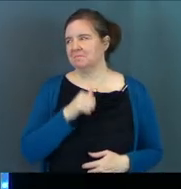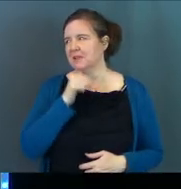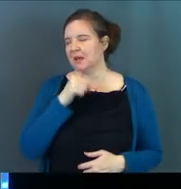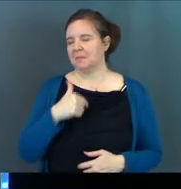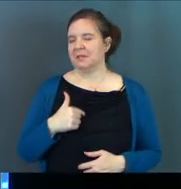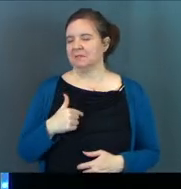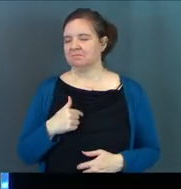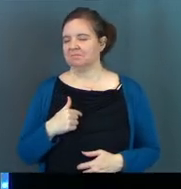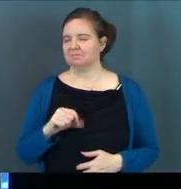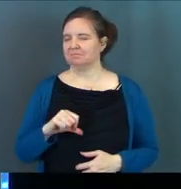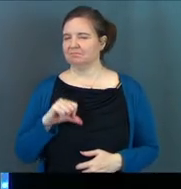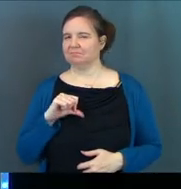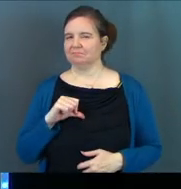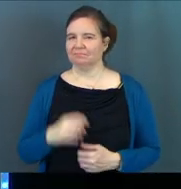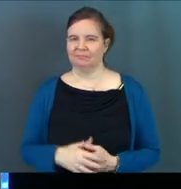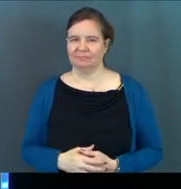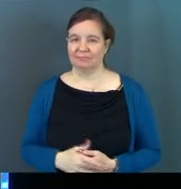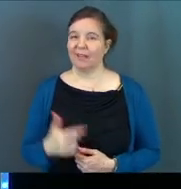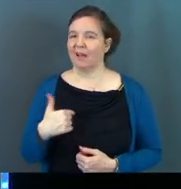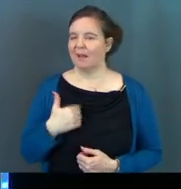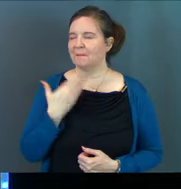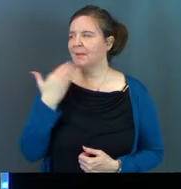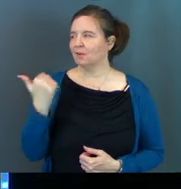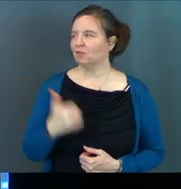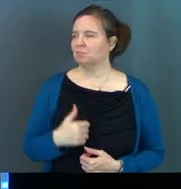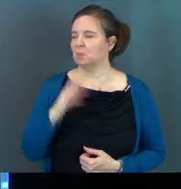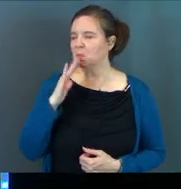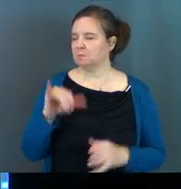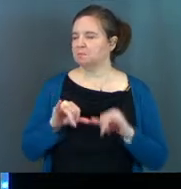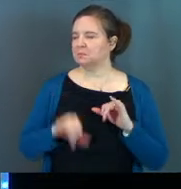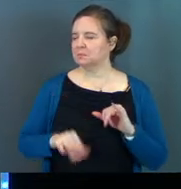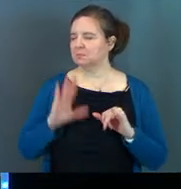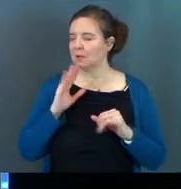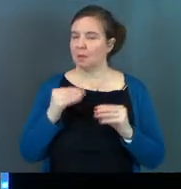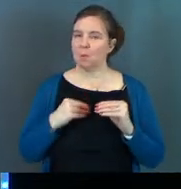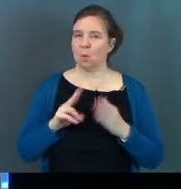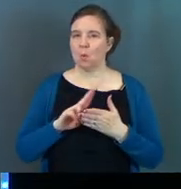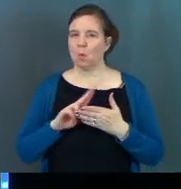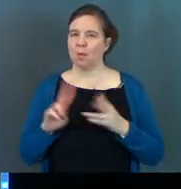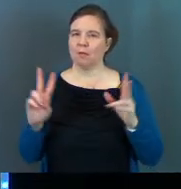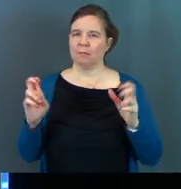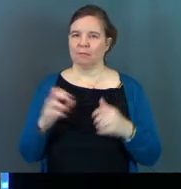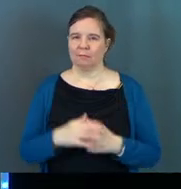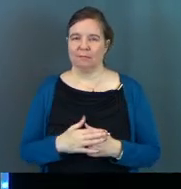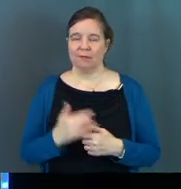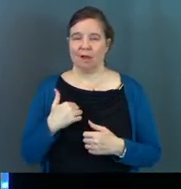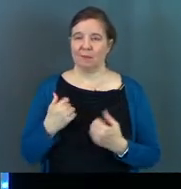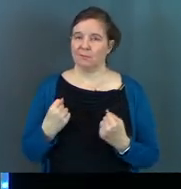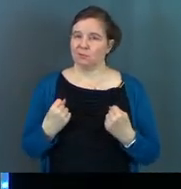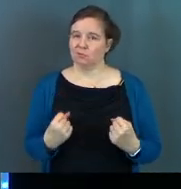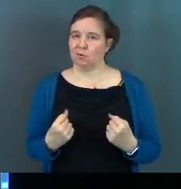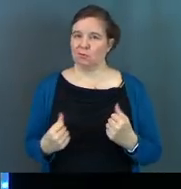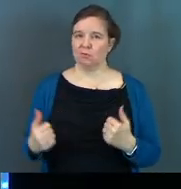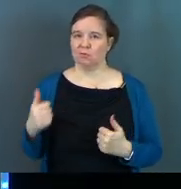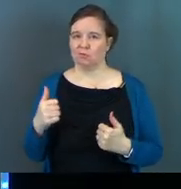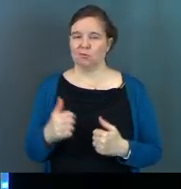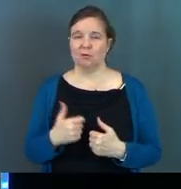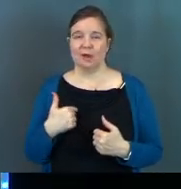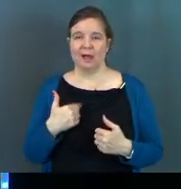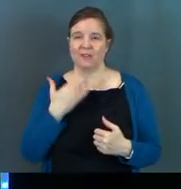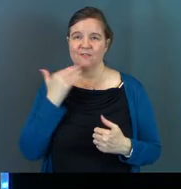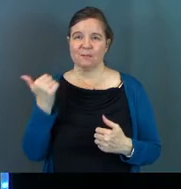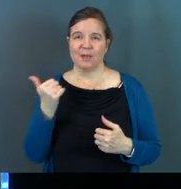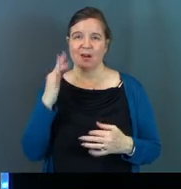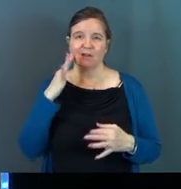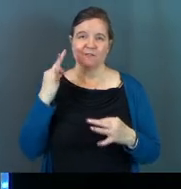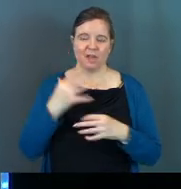not me. I'm better. I'm more holy. I'm stronger. I